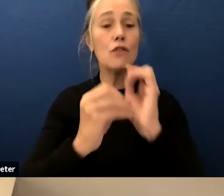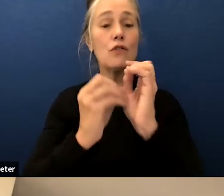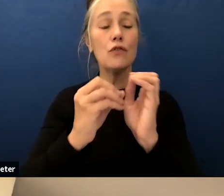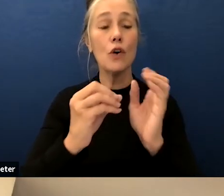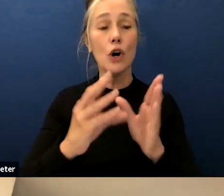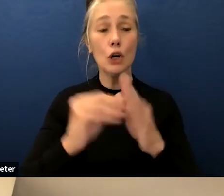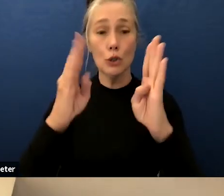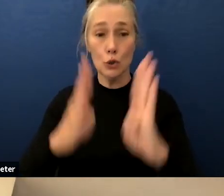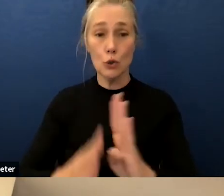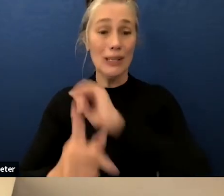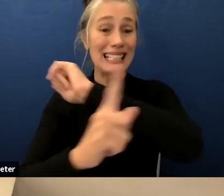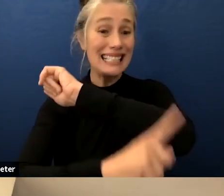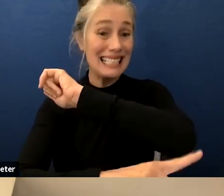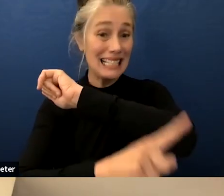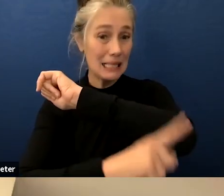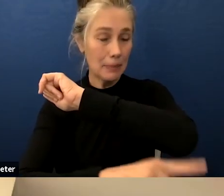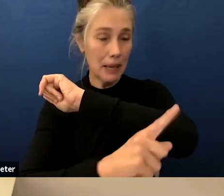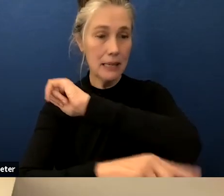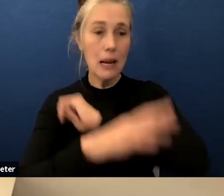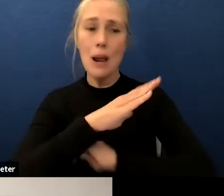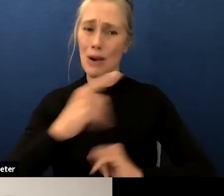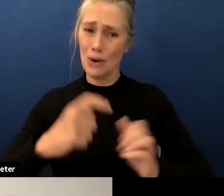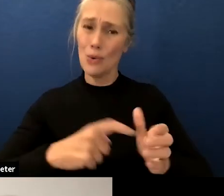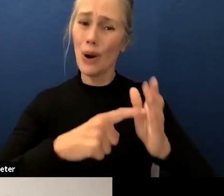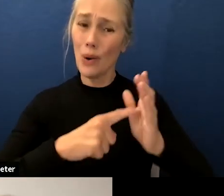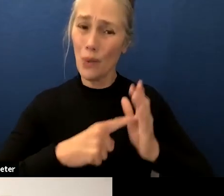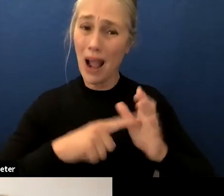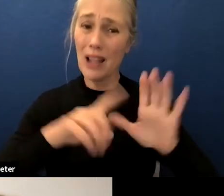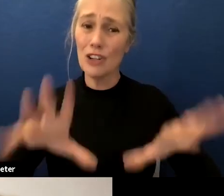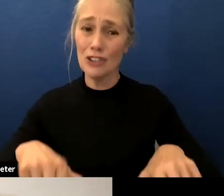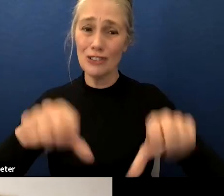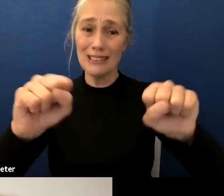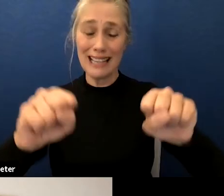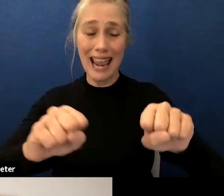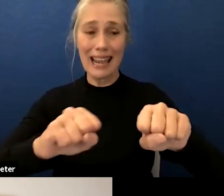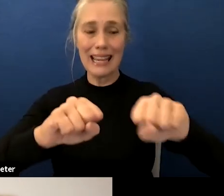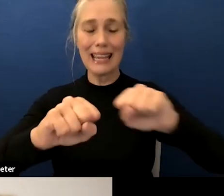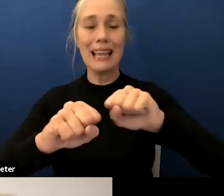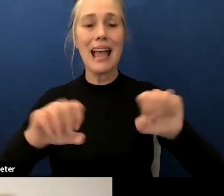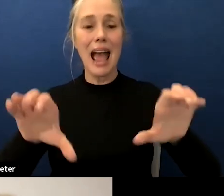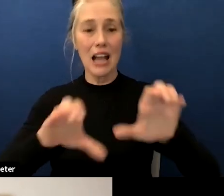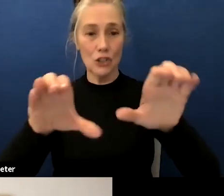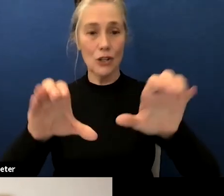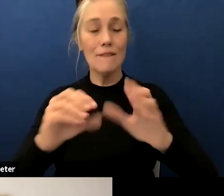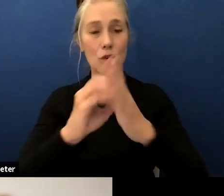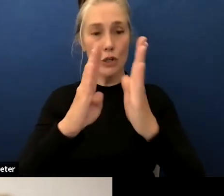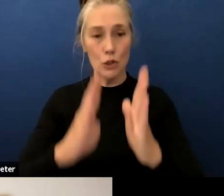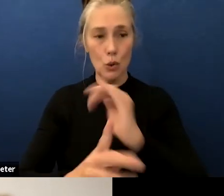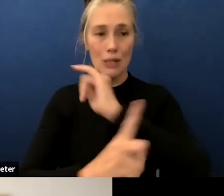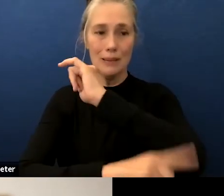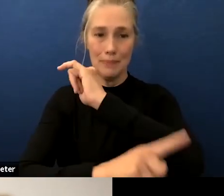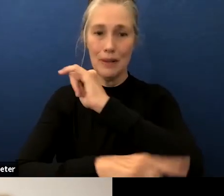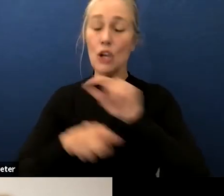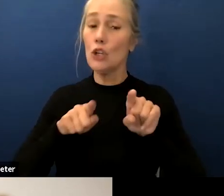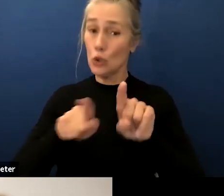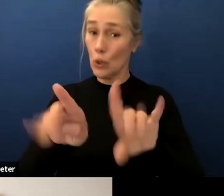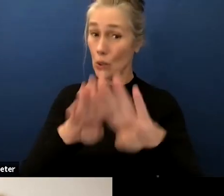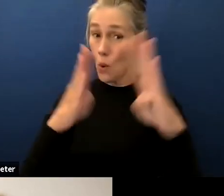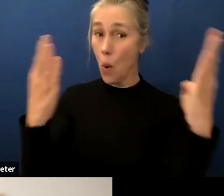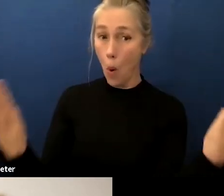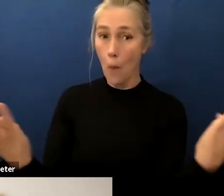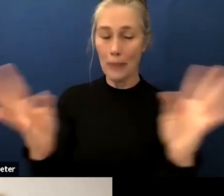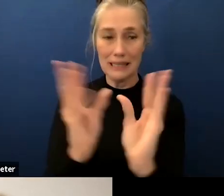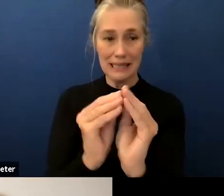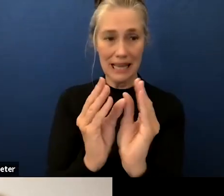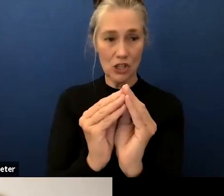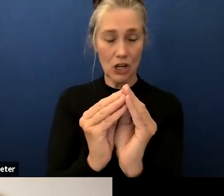to remind everyone the board of education is required to take action on student disciplinary actions in open session but the review